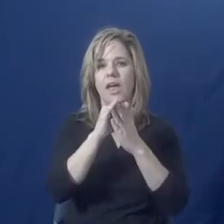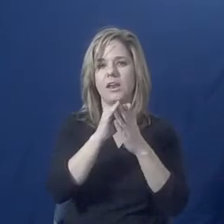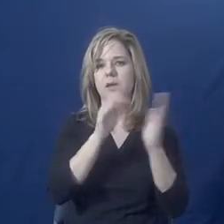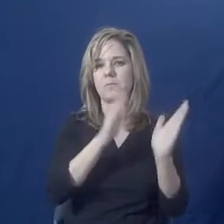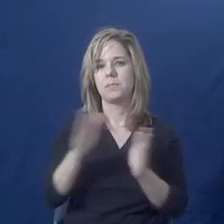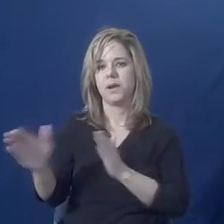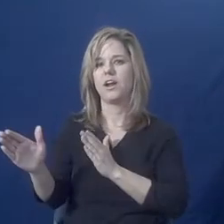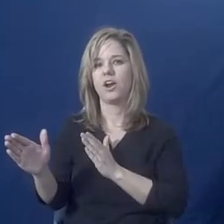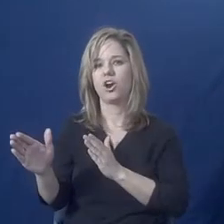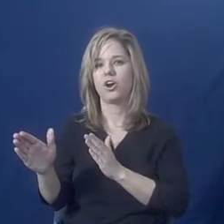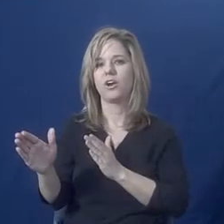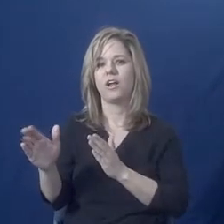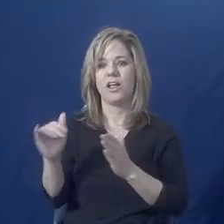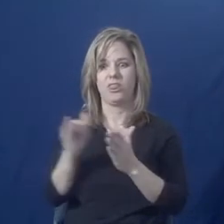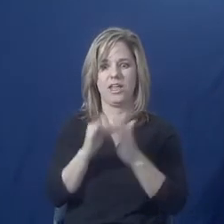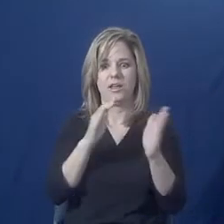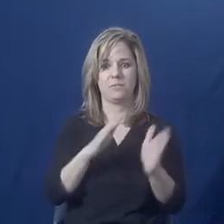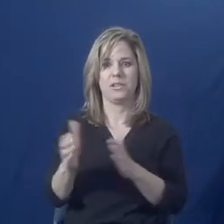really feel comfortable with it.